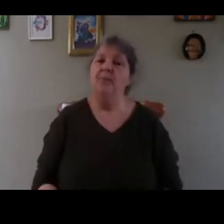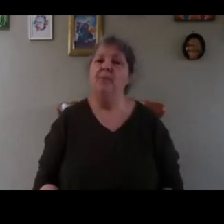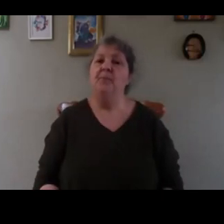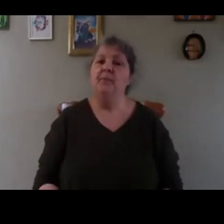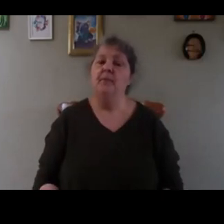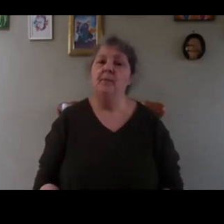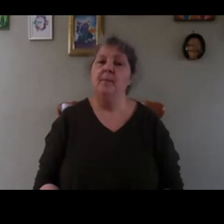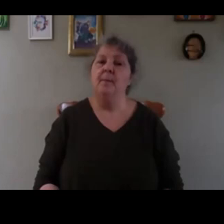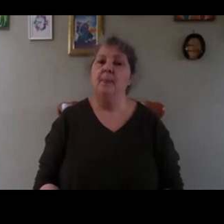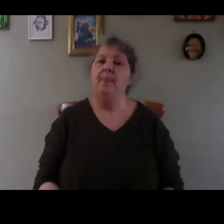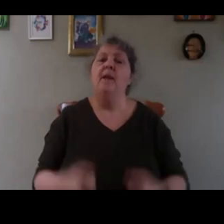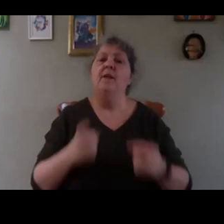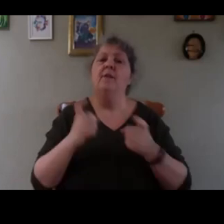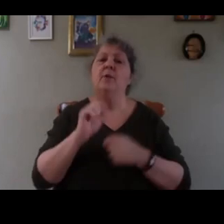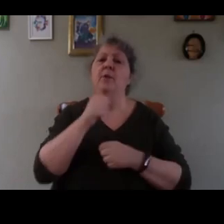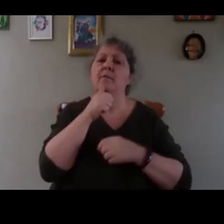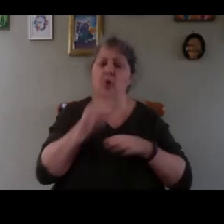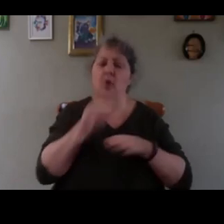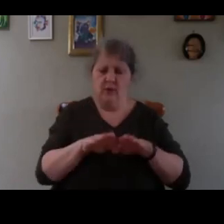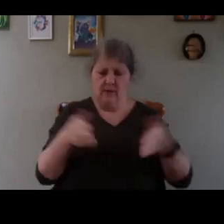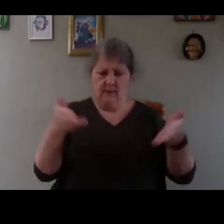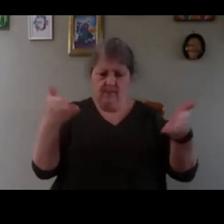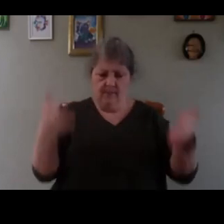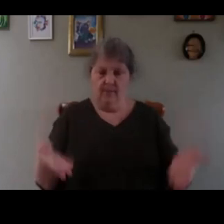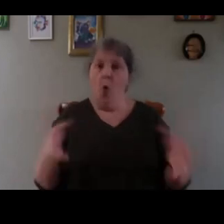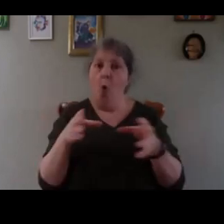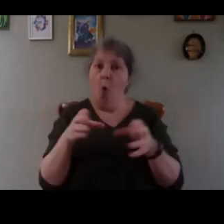so the first layer is to hold the cable